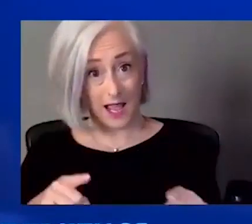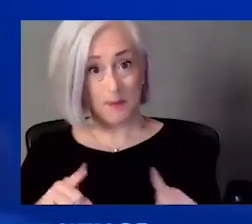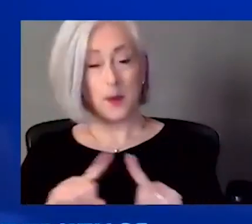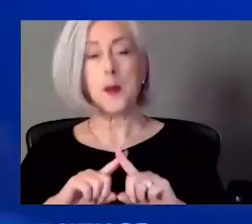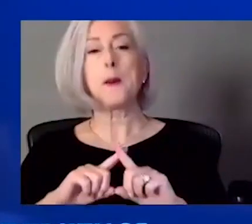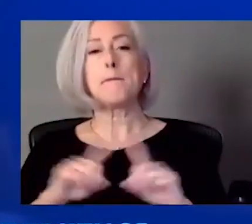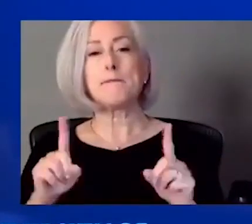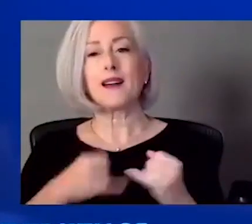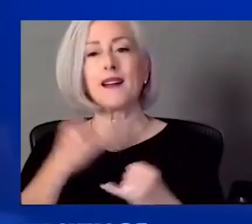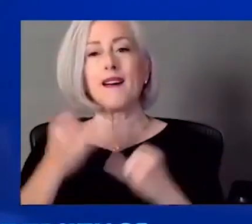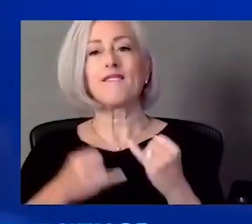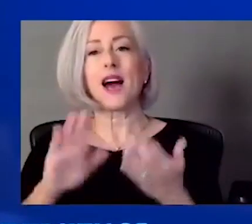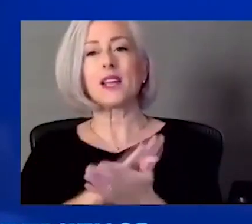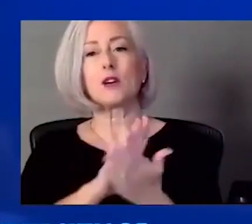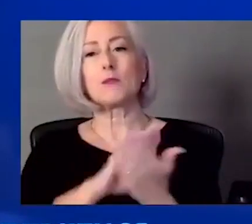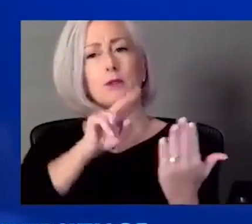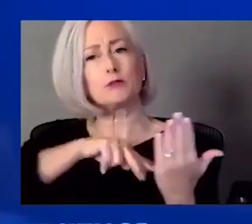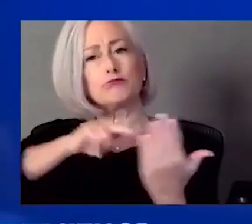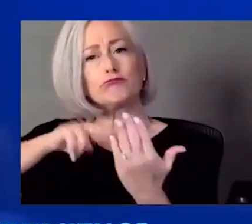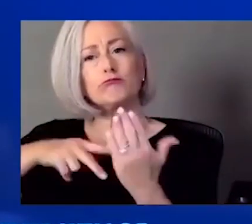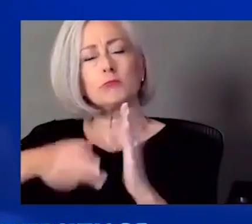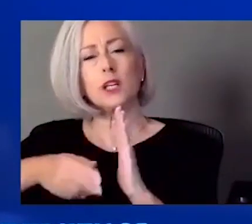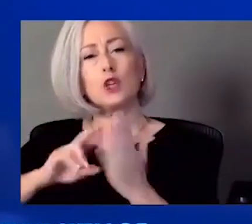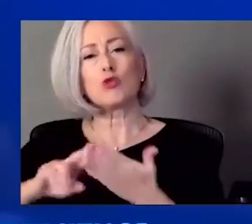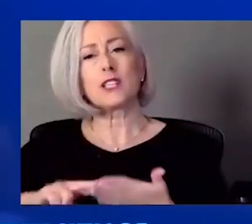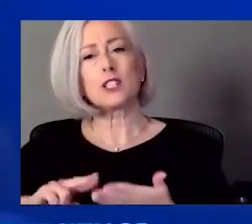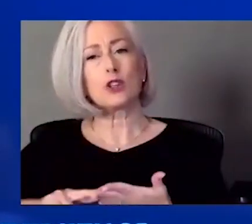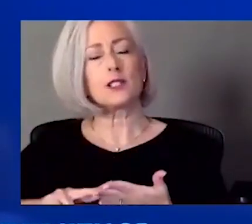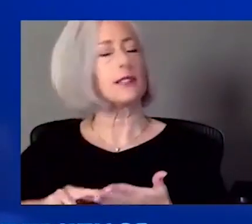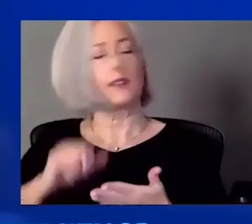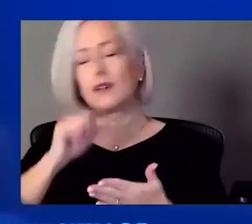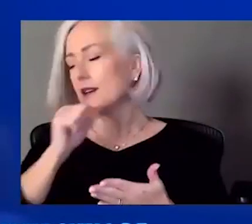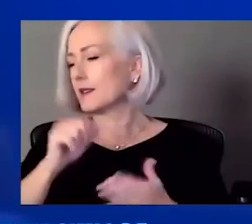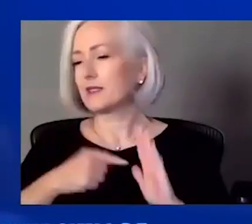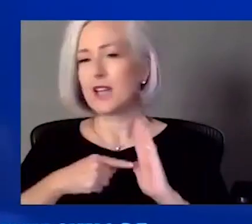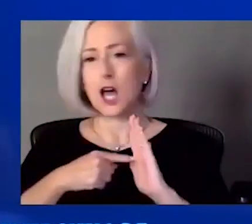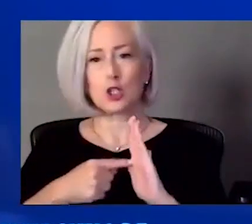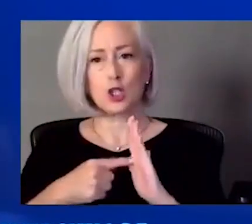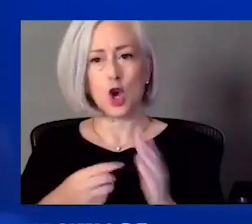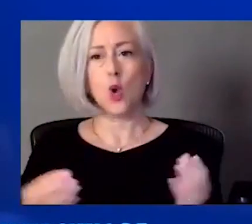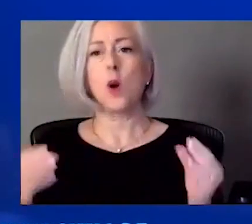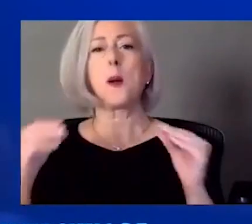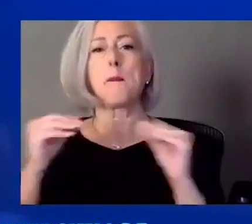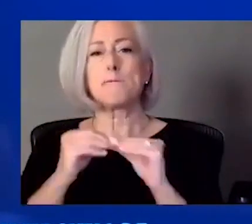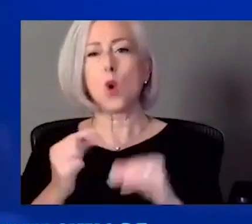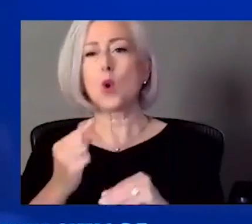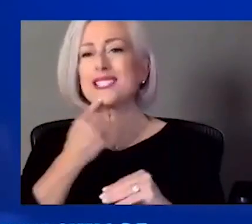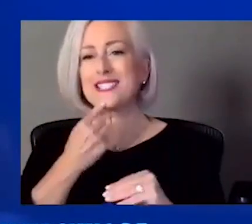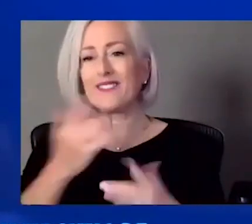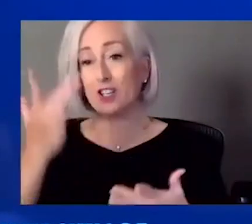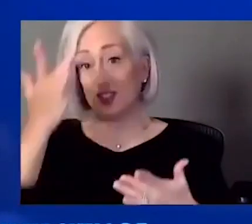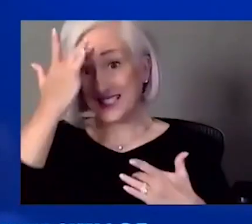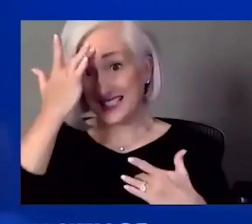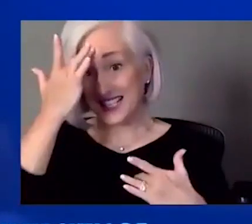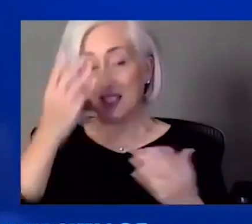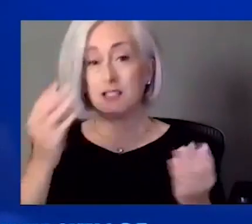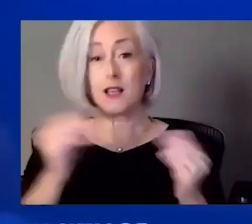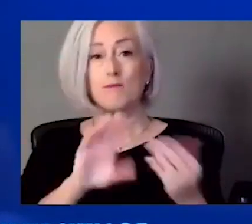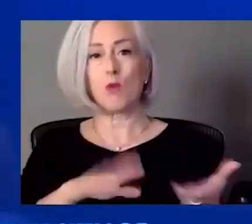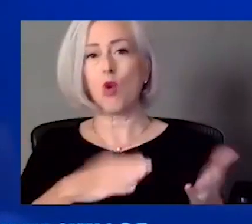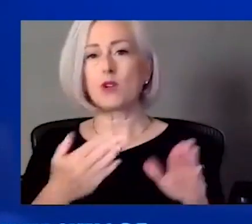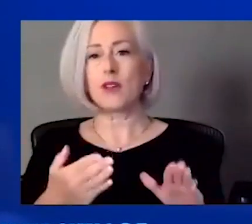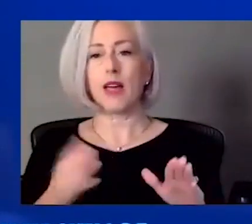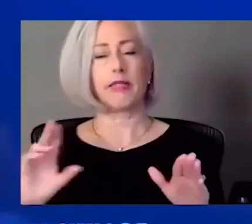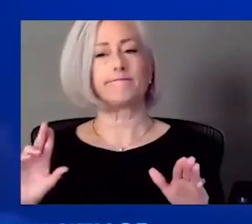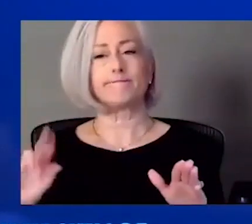uh, the UK or alpha variant, and it did not show to be more cause more severe disease or more deadly. We also are learning